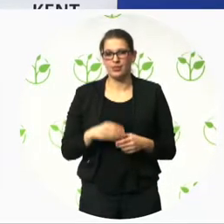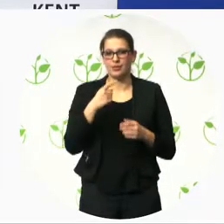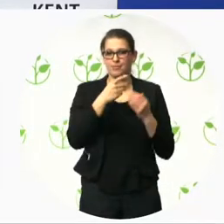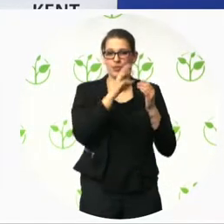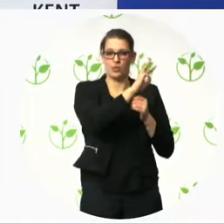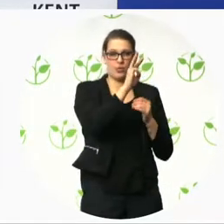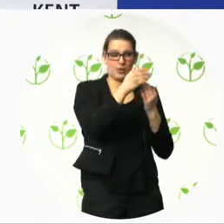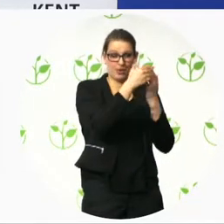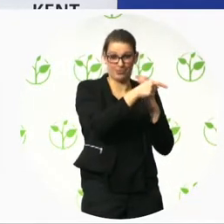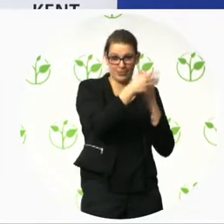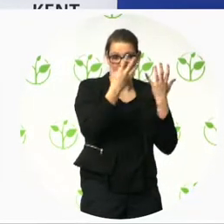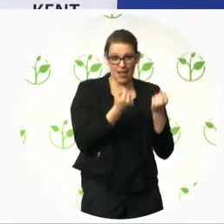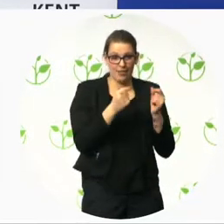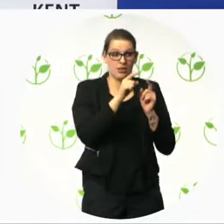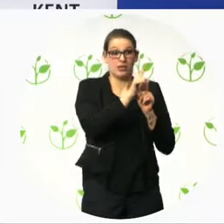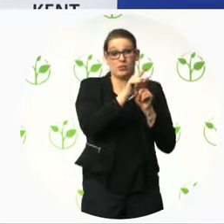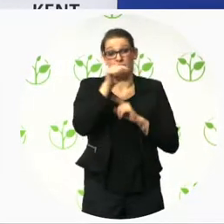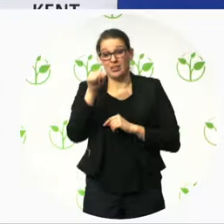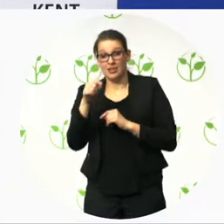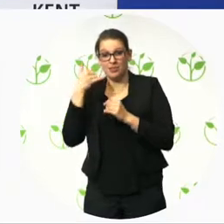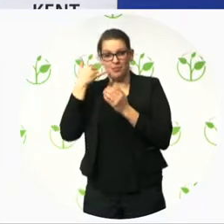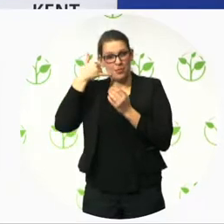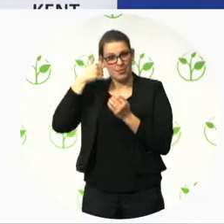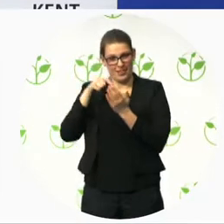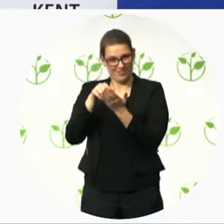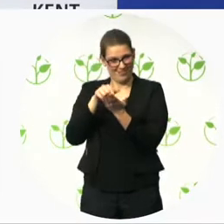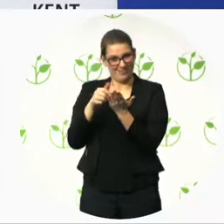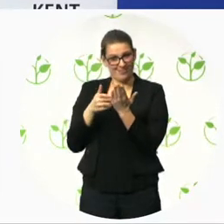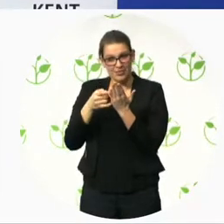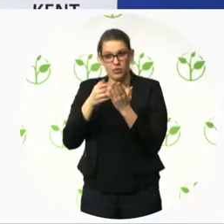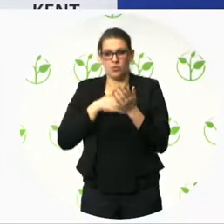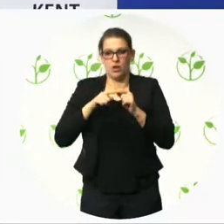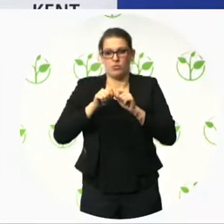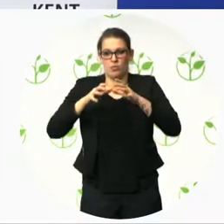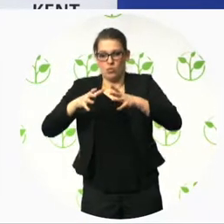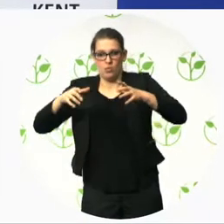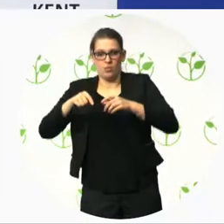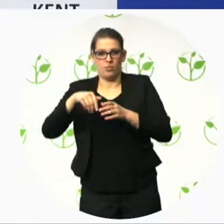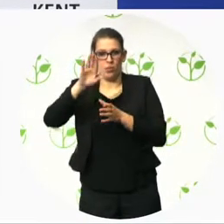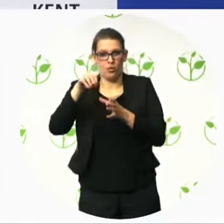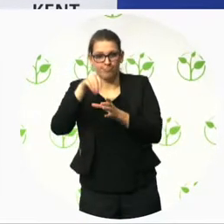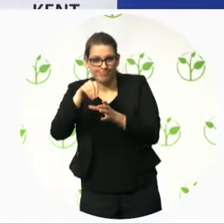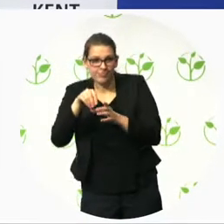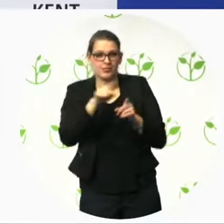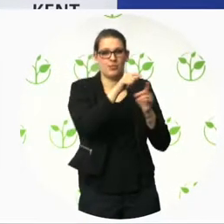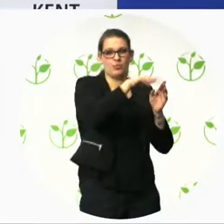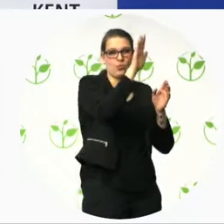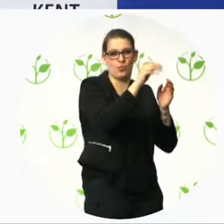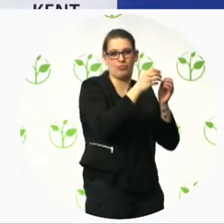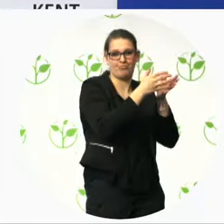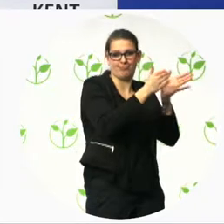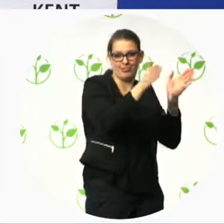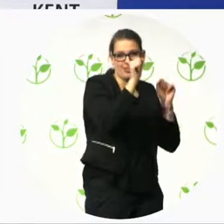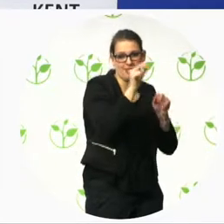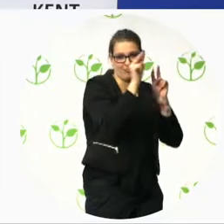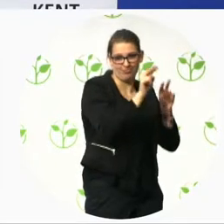these effects. The better conditions and outlook will boost the accessibility market, leading to more competition,